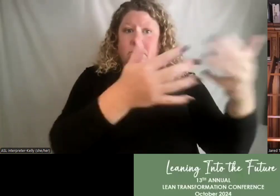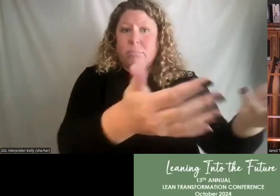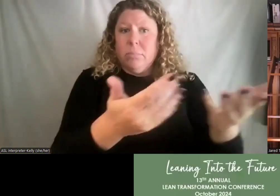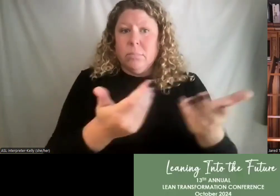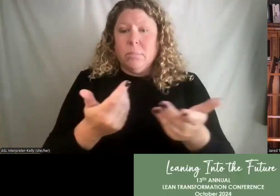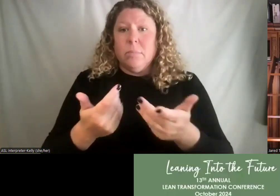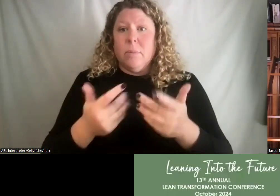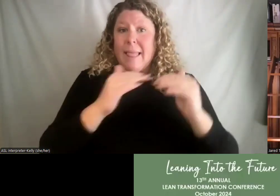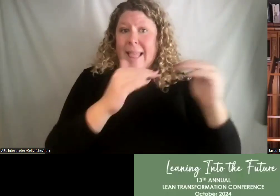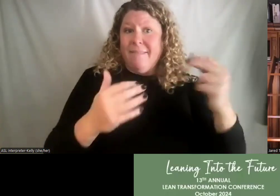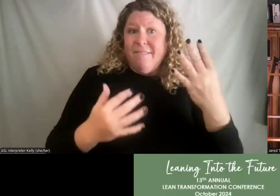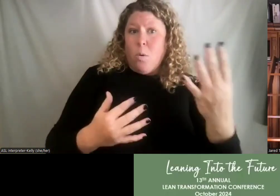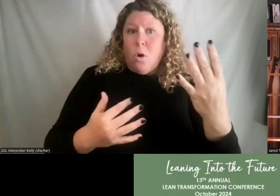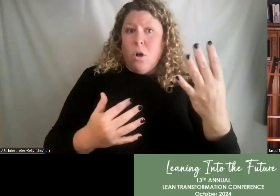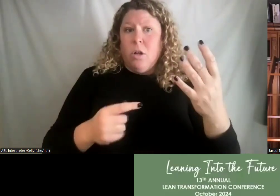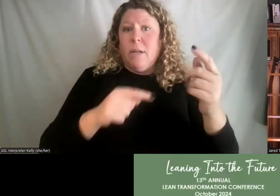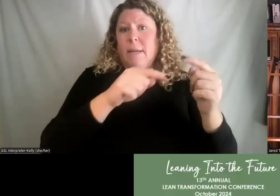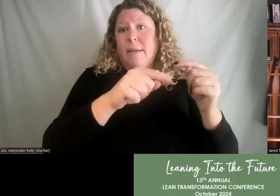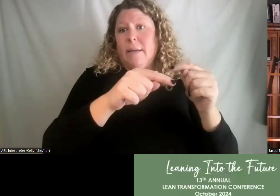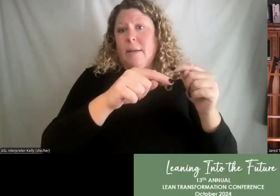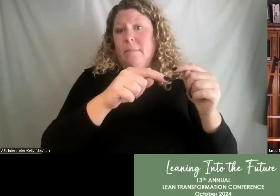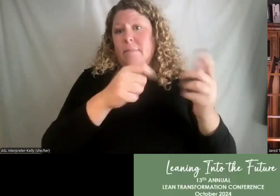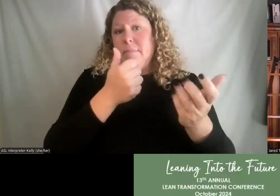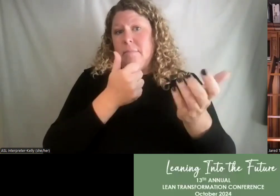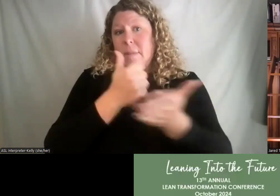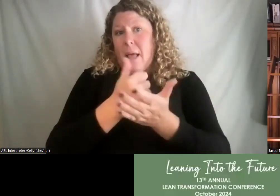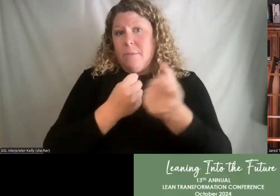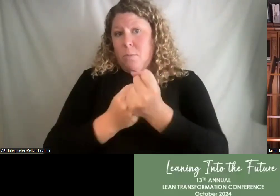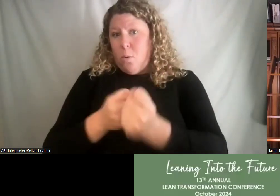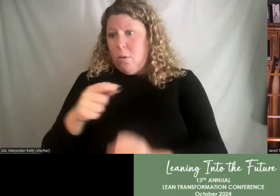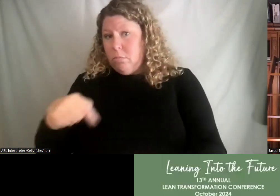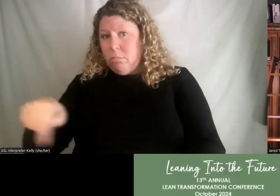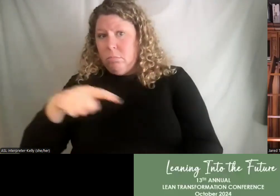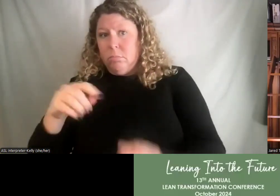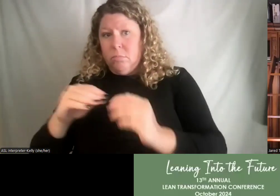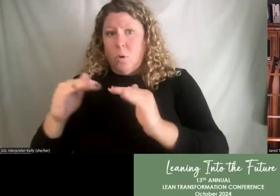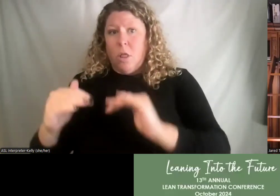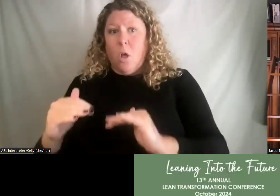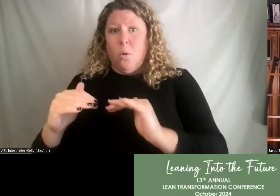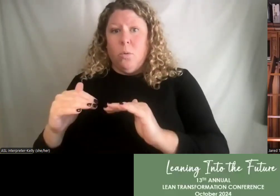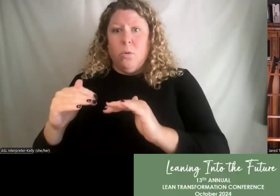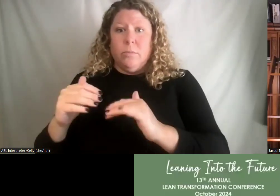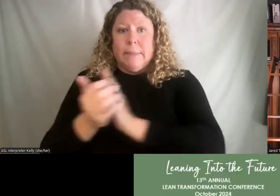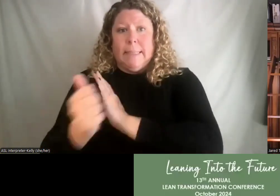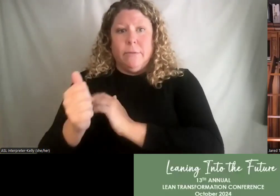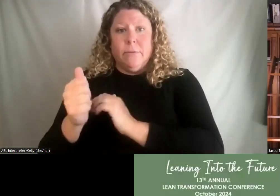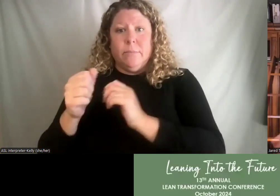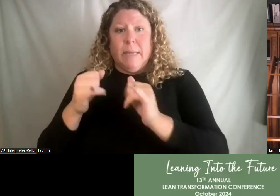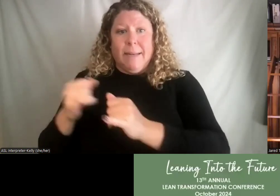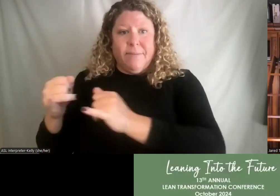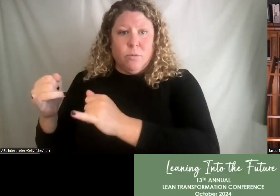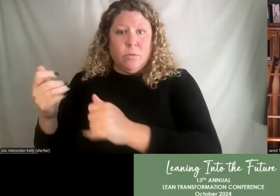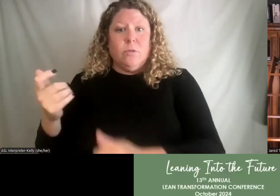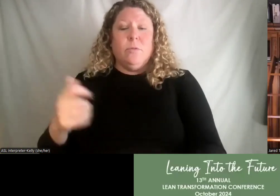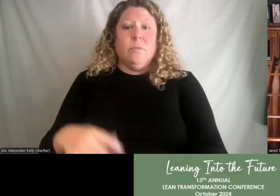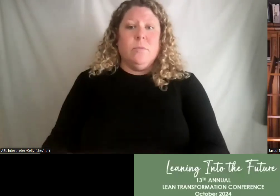a level four to work backwards and help support some of the other individuals that are at a, you know, a three or a two or even back at